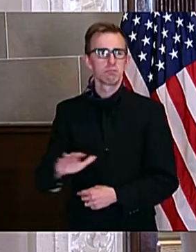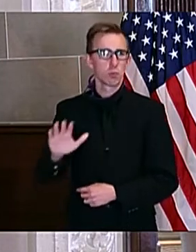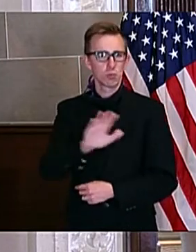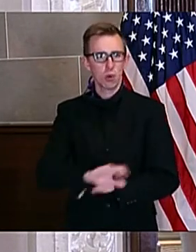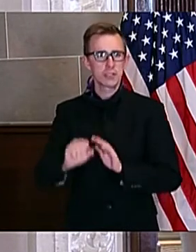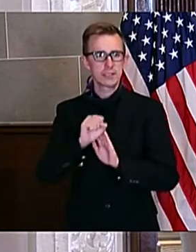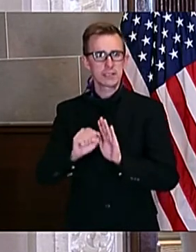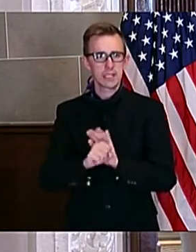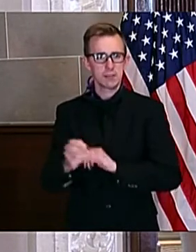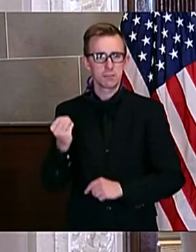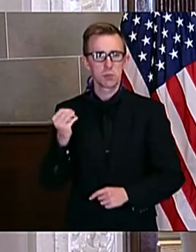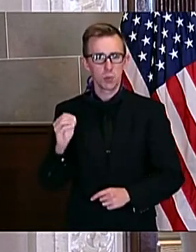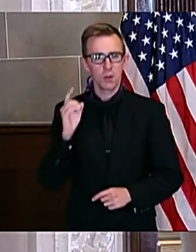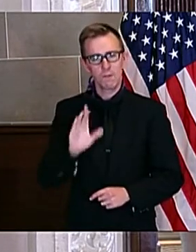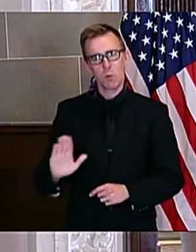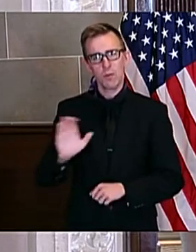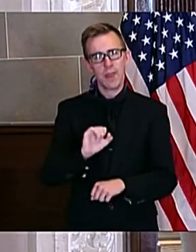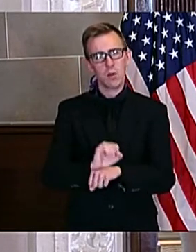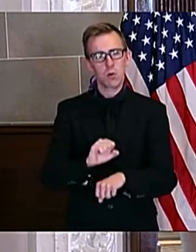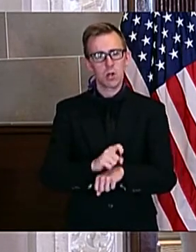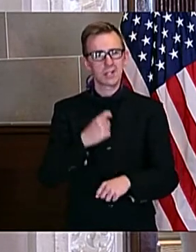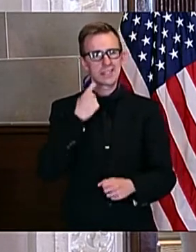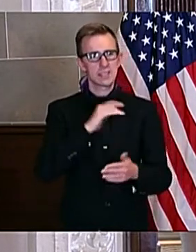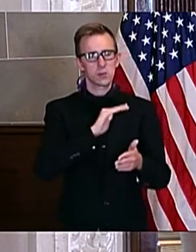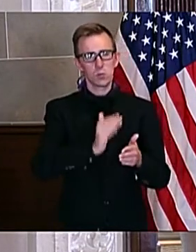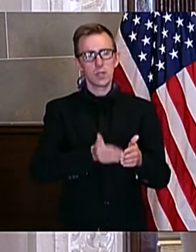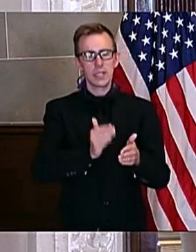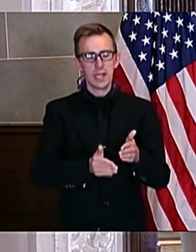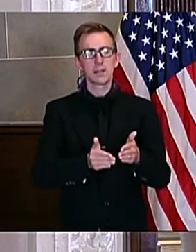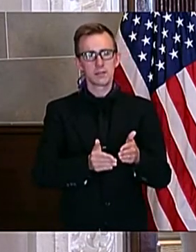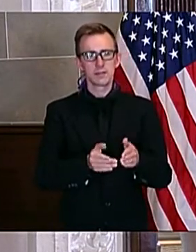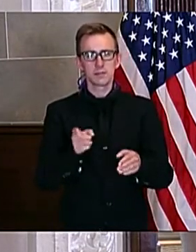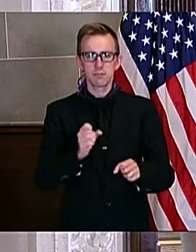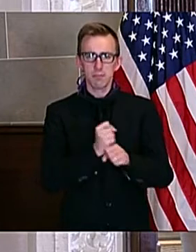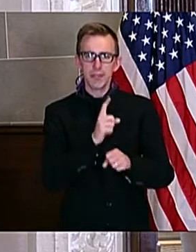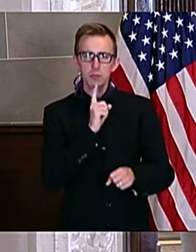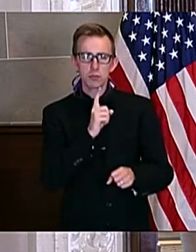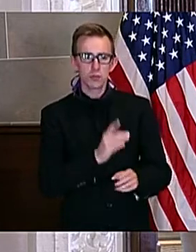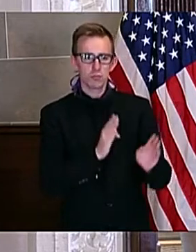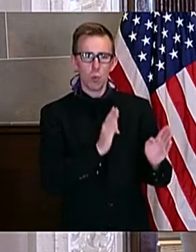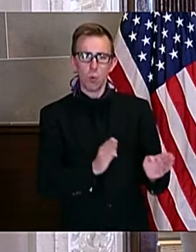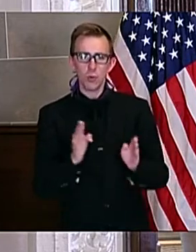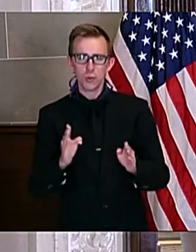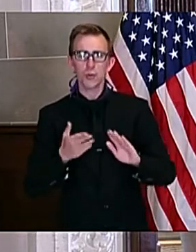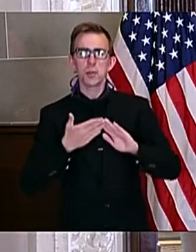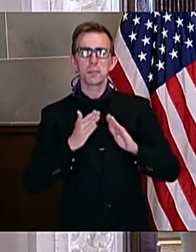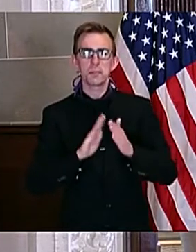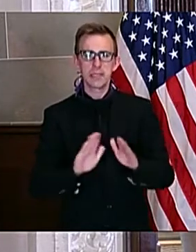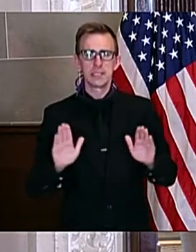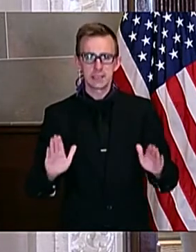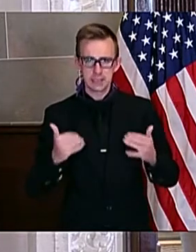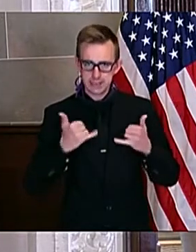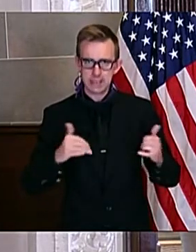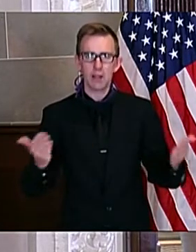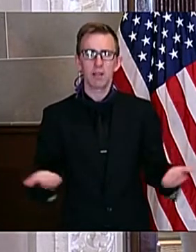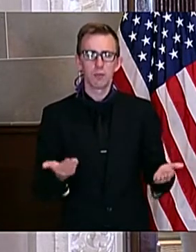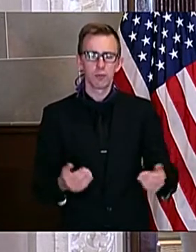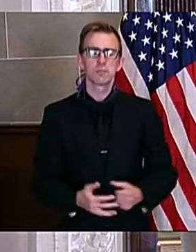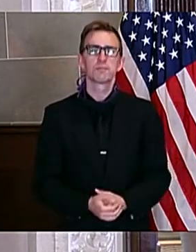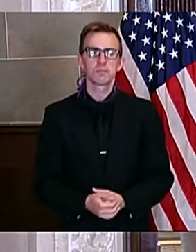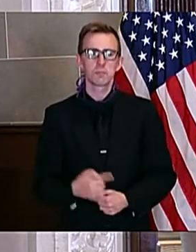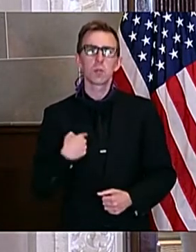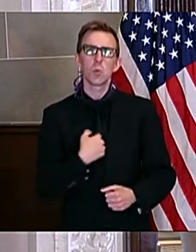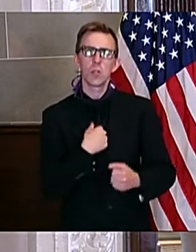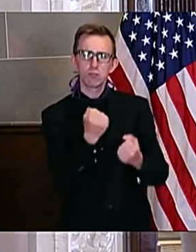Missouri for their efforts this weekend to maintain order and peace. We support